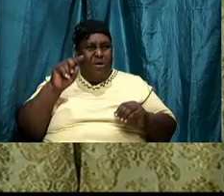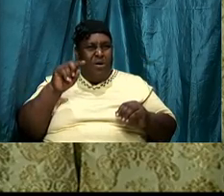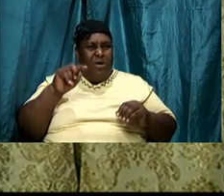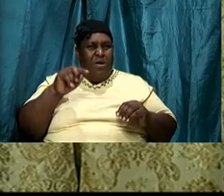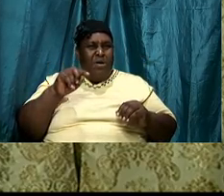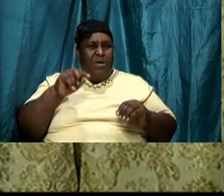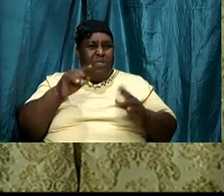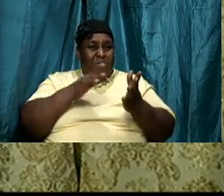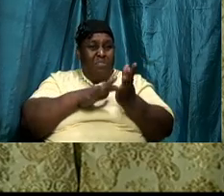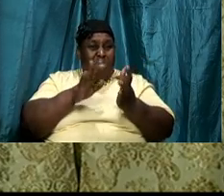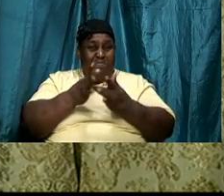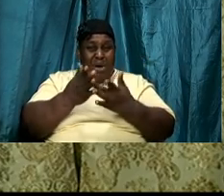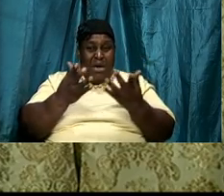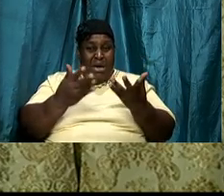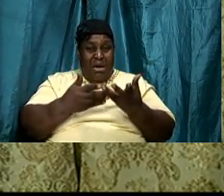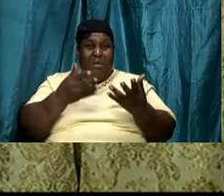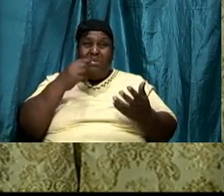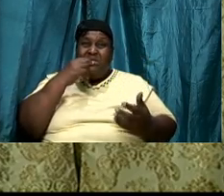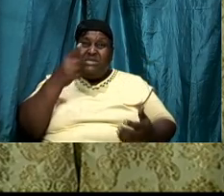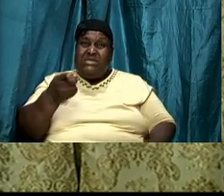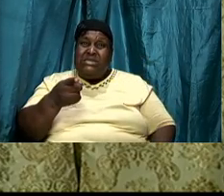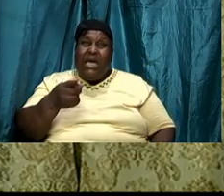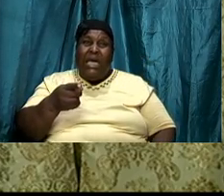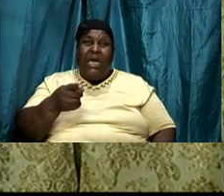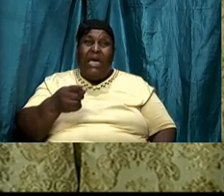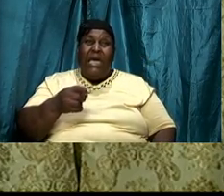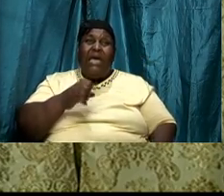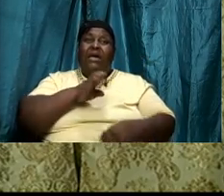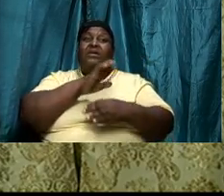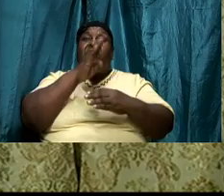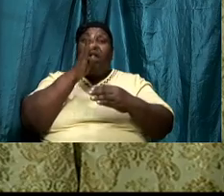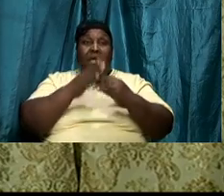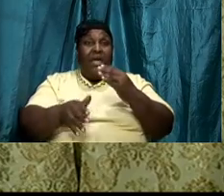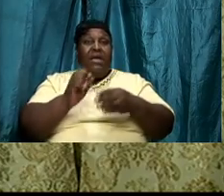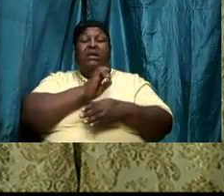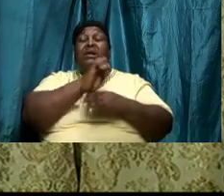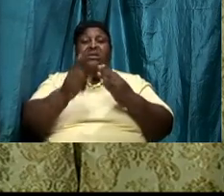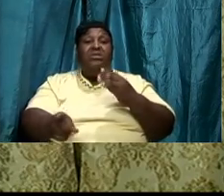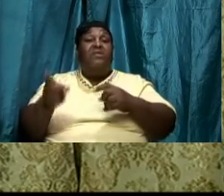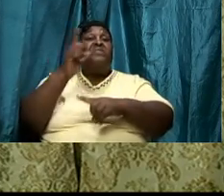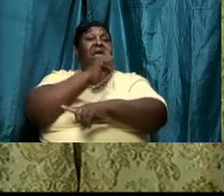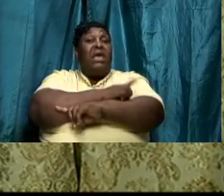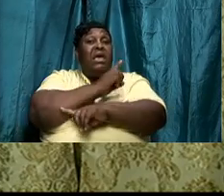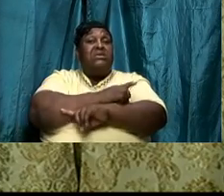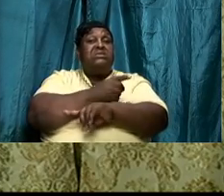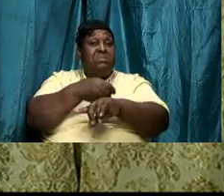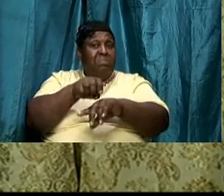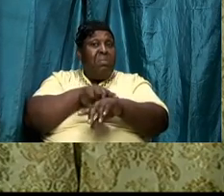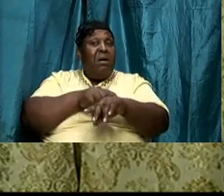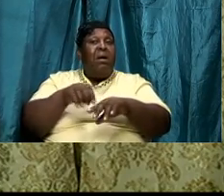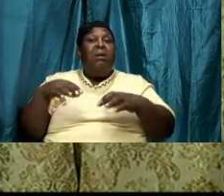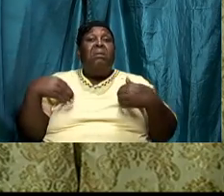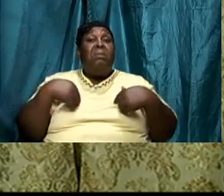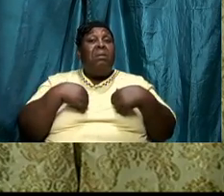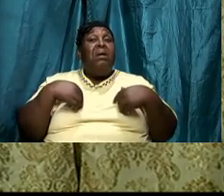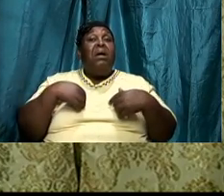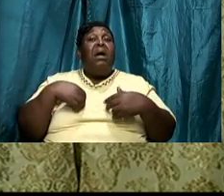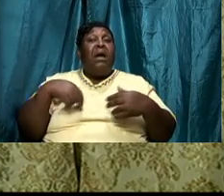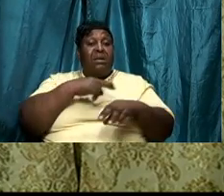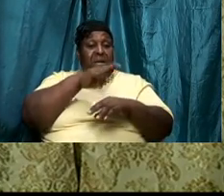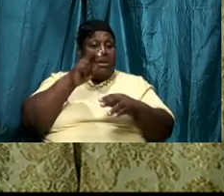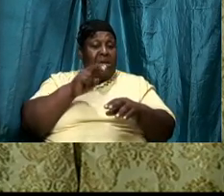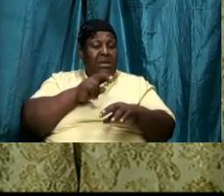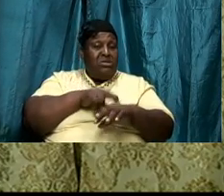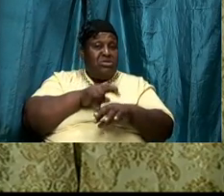us prayer can if the Bible say the end of days the mark of the beast will come and nation shall rise